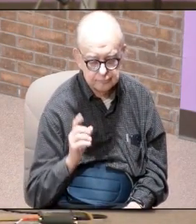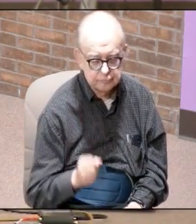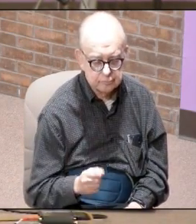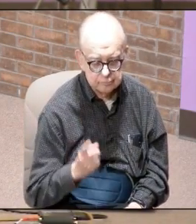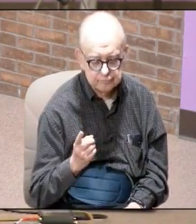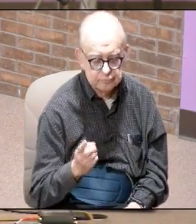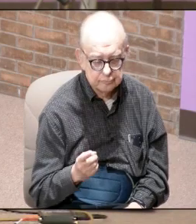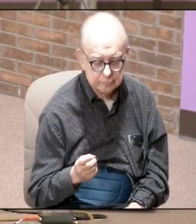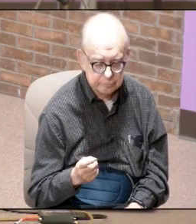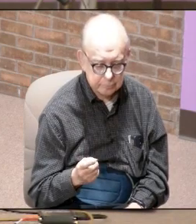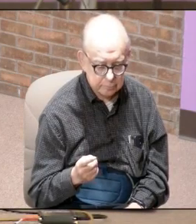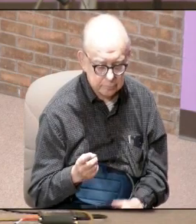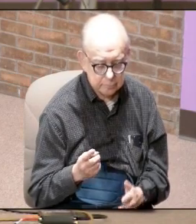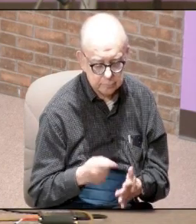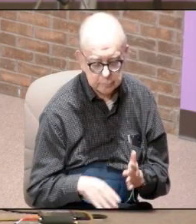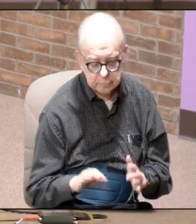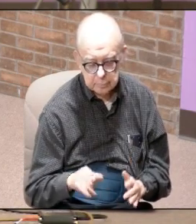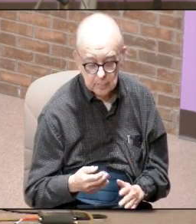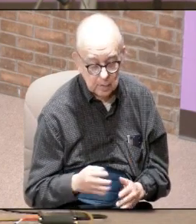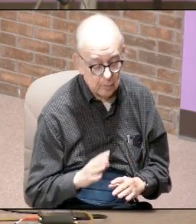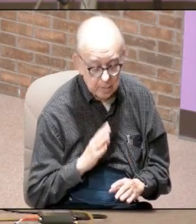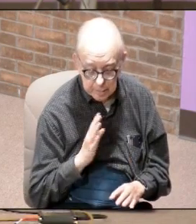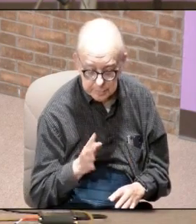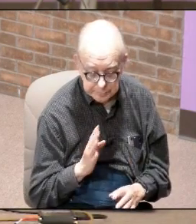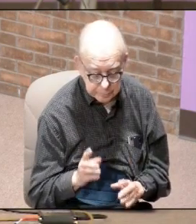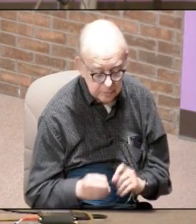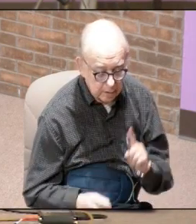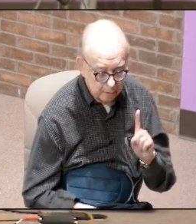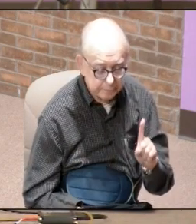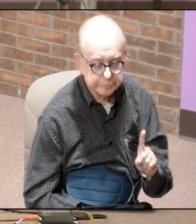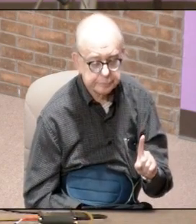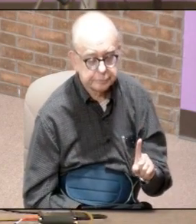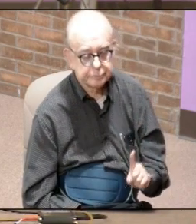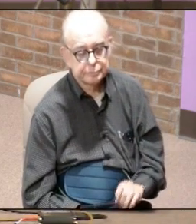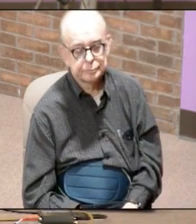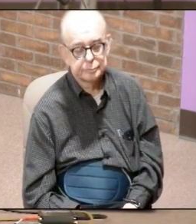understand what's John talking about number one